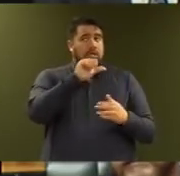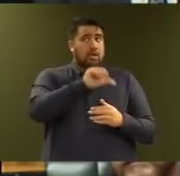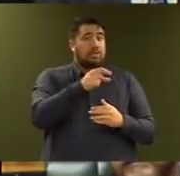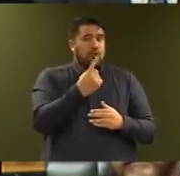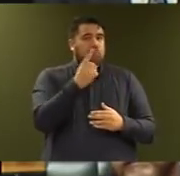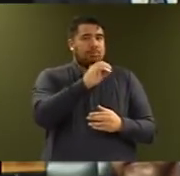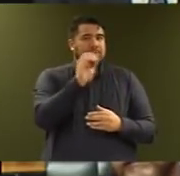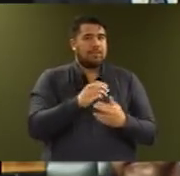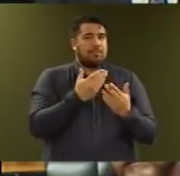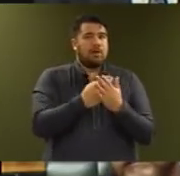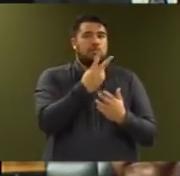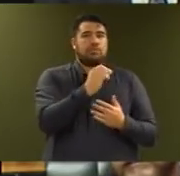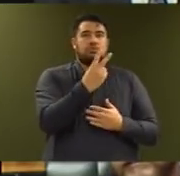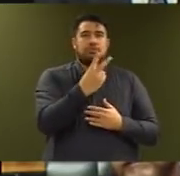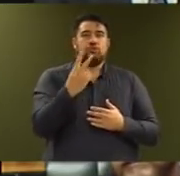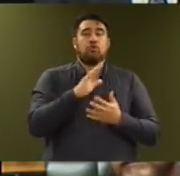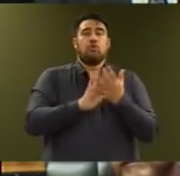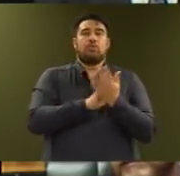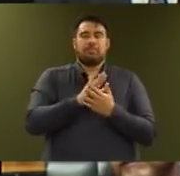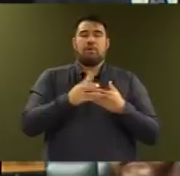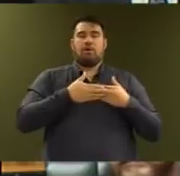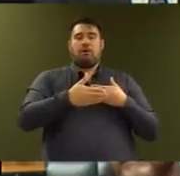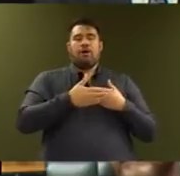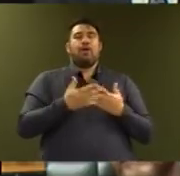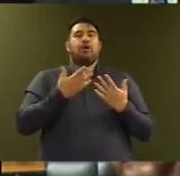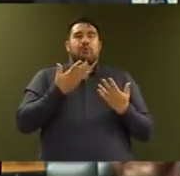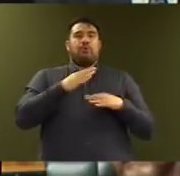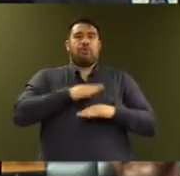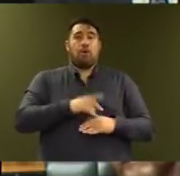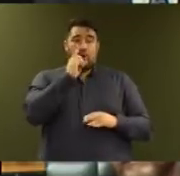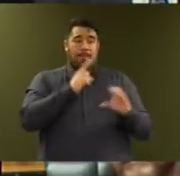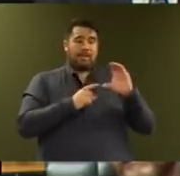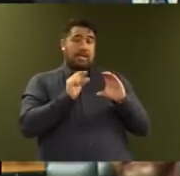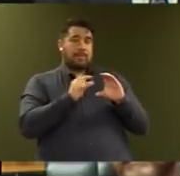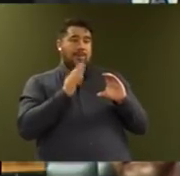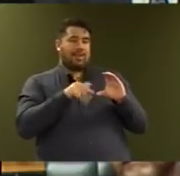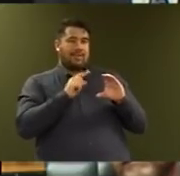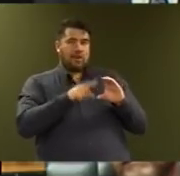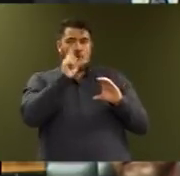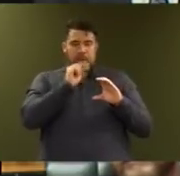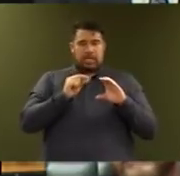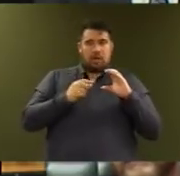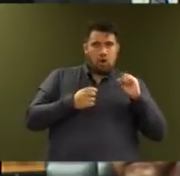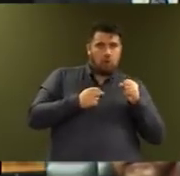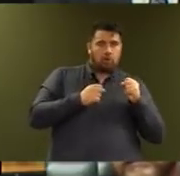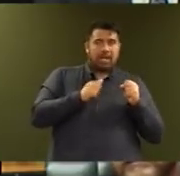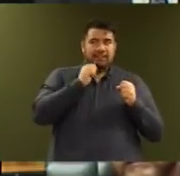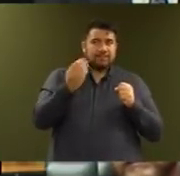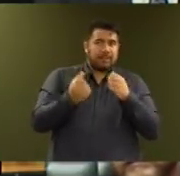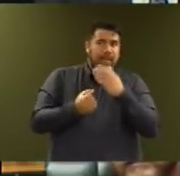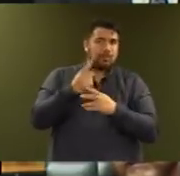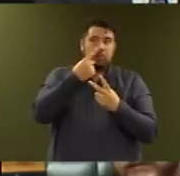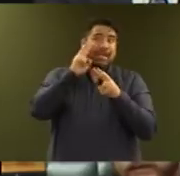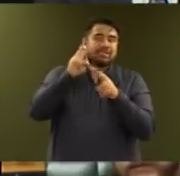-22, giving us a good buffer for issues that we are yet to see the full consequences of, such as the